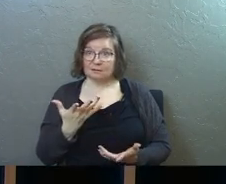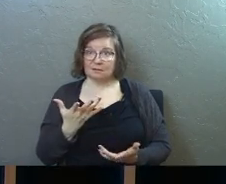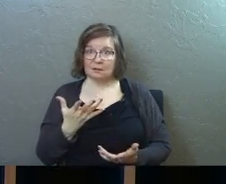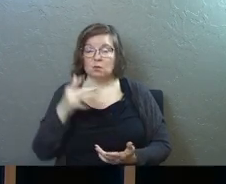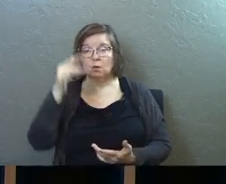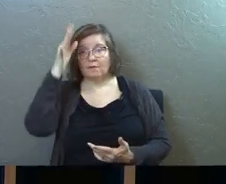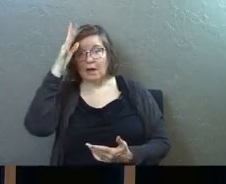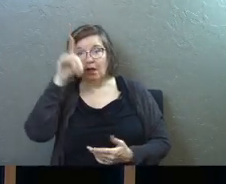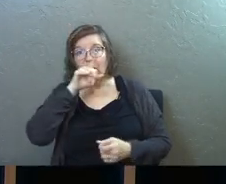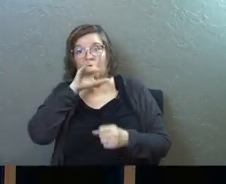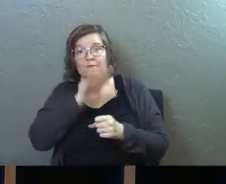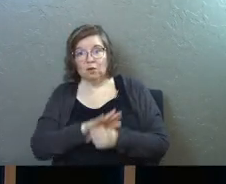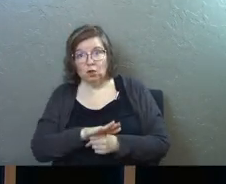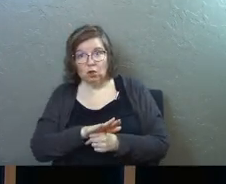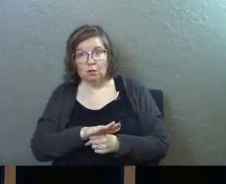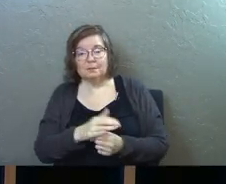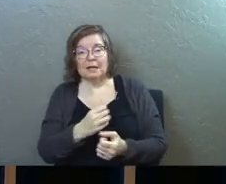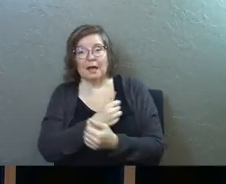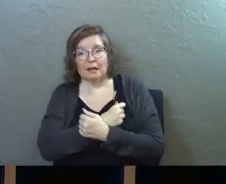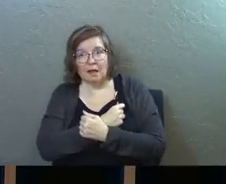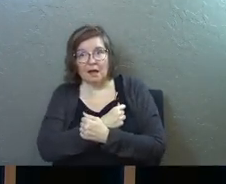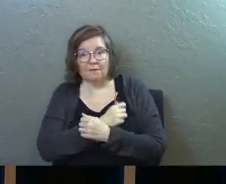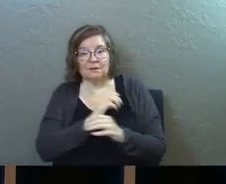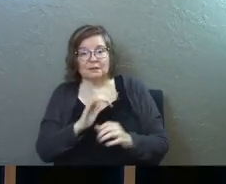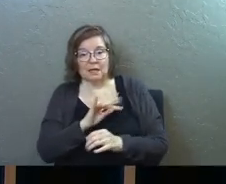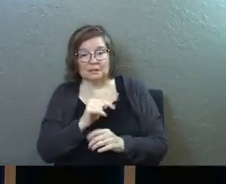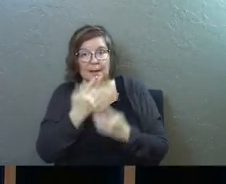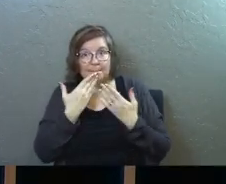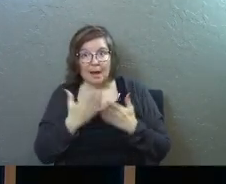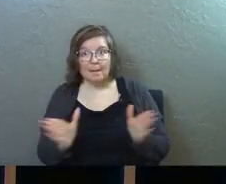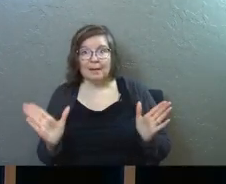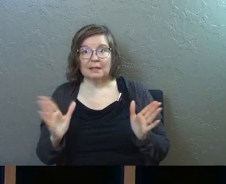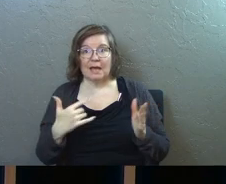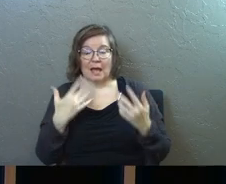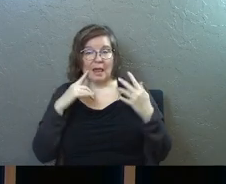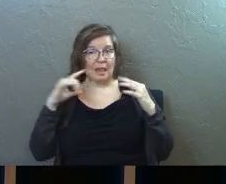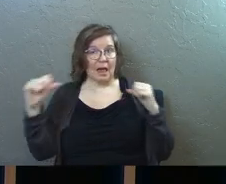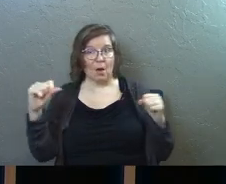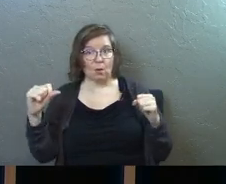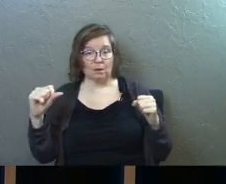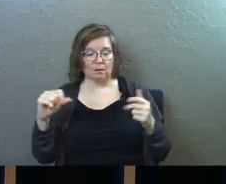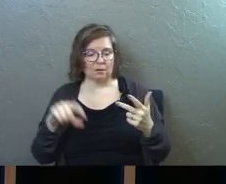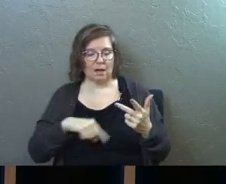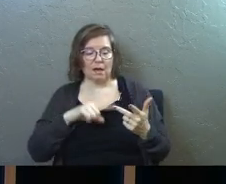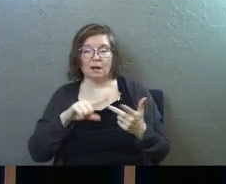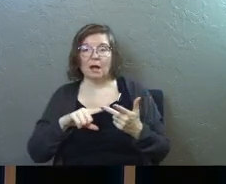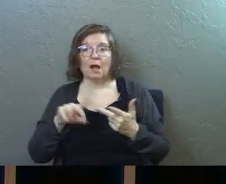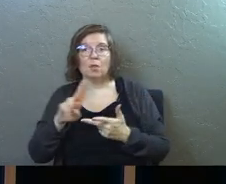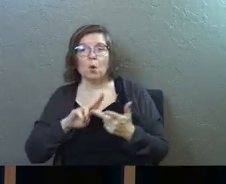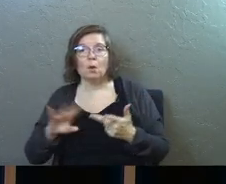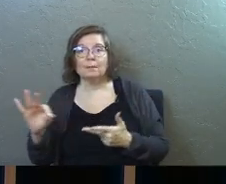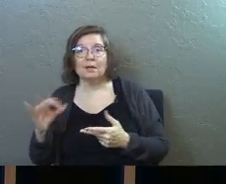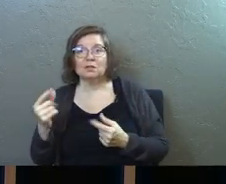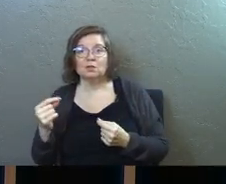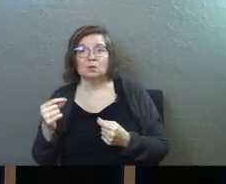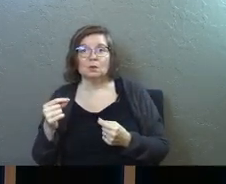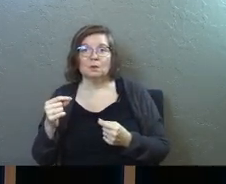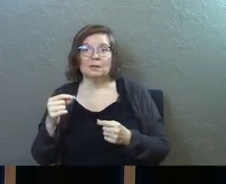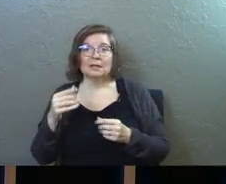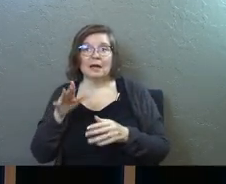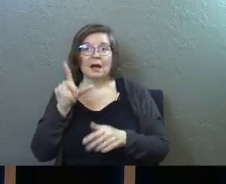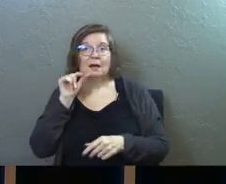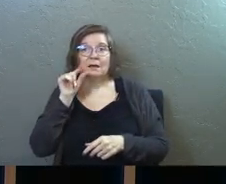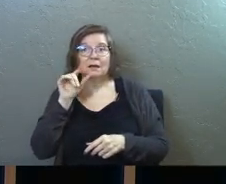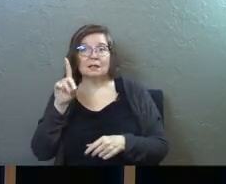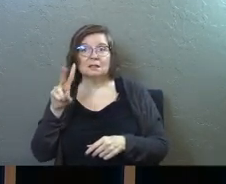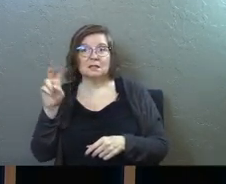so the father affirms and loves and does it publicly and loudly and then what does the Holy Spirit do he takes the form of a